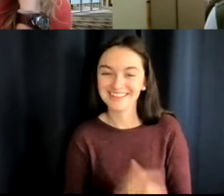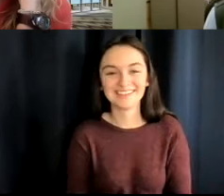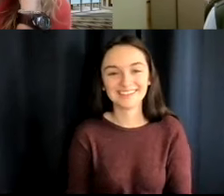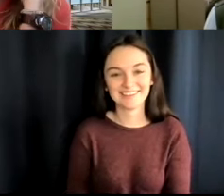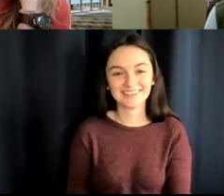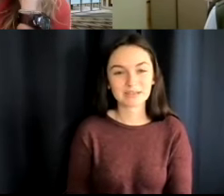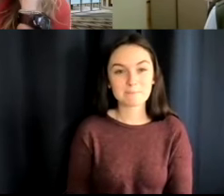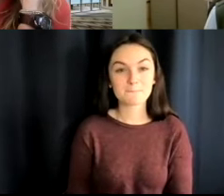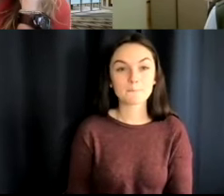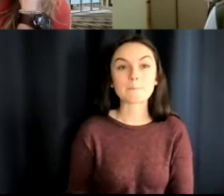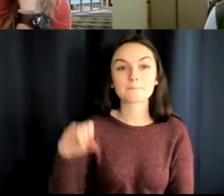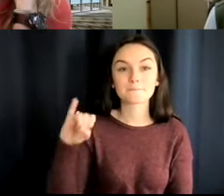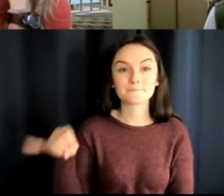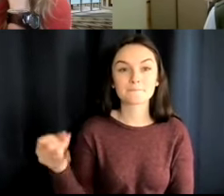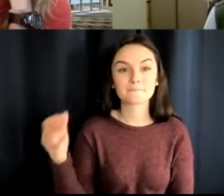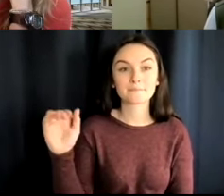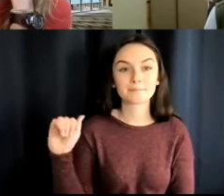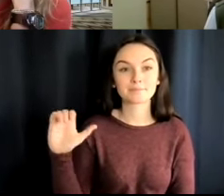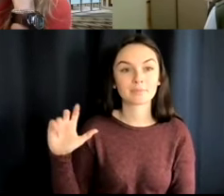Um, Jack, do you have a question?